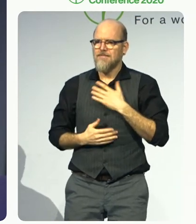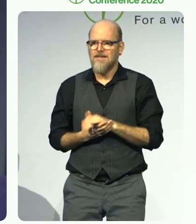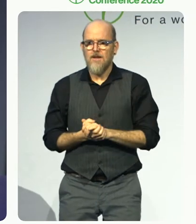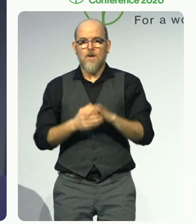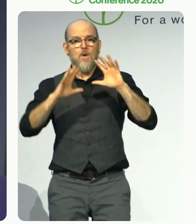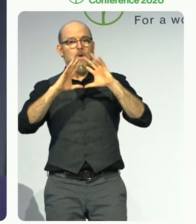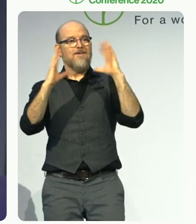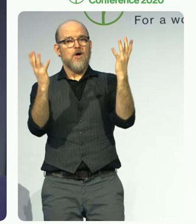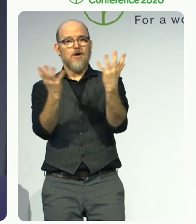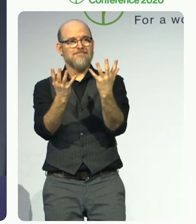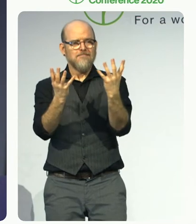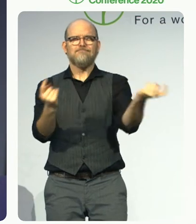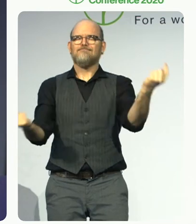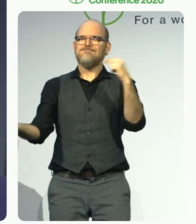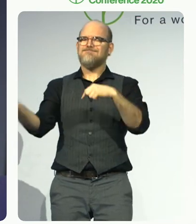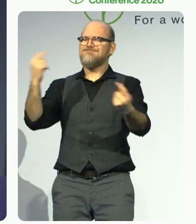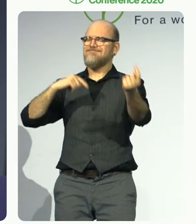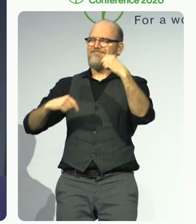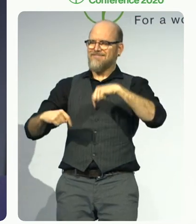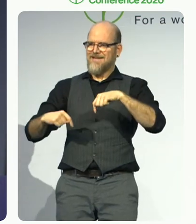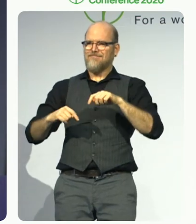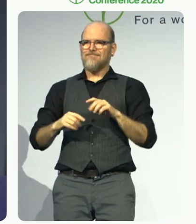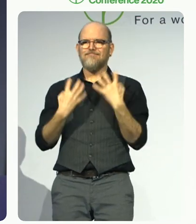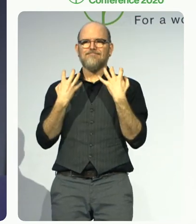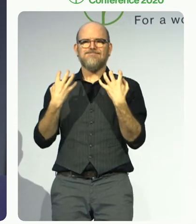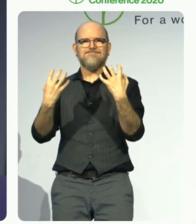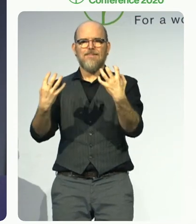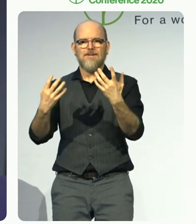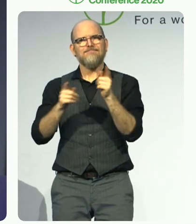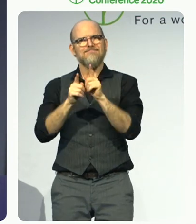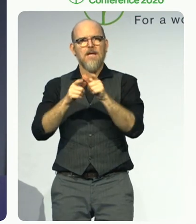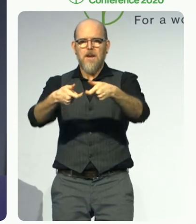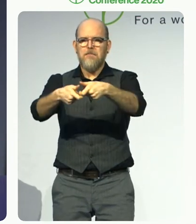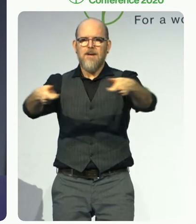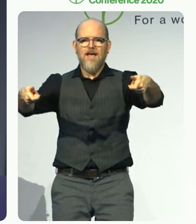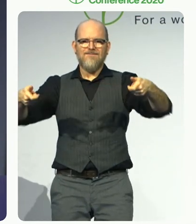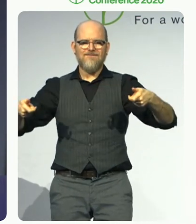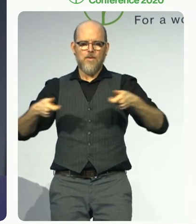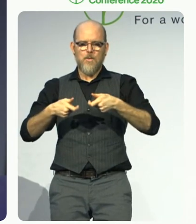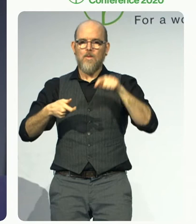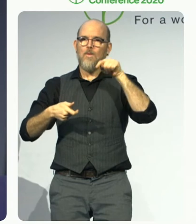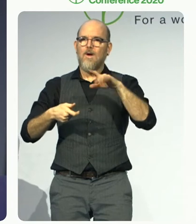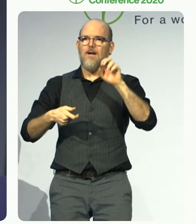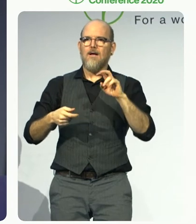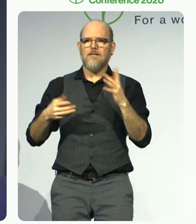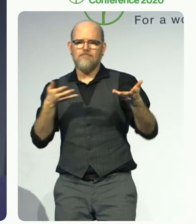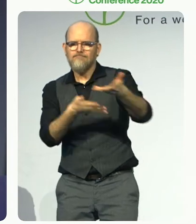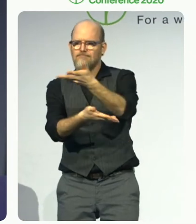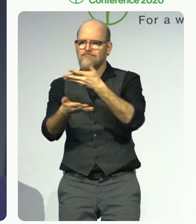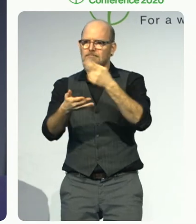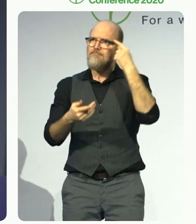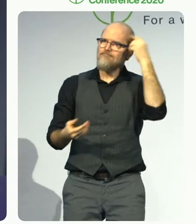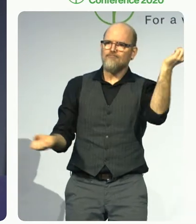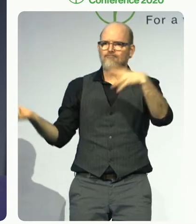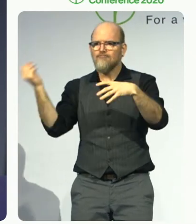platform for sharing experience and shaping opinion with an eye towards strengthening public awareness